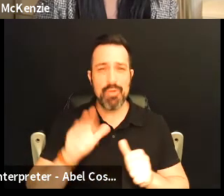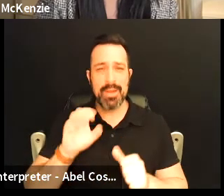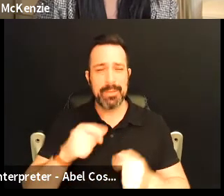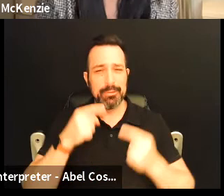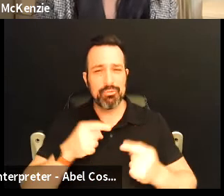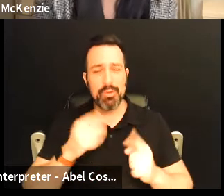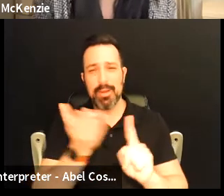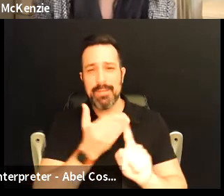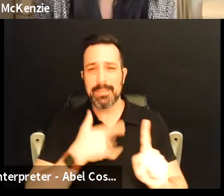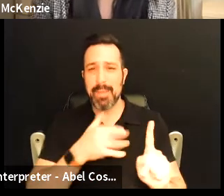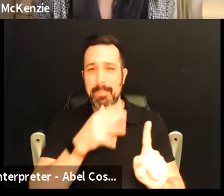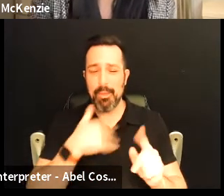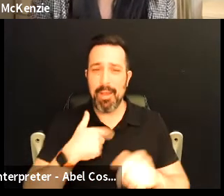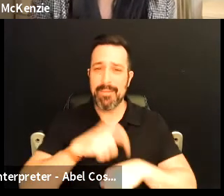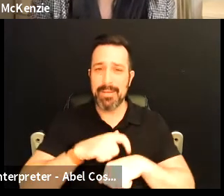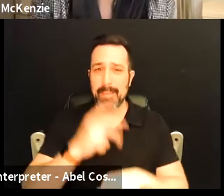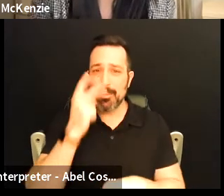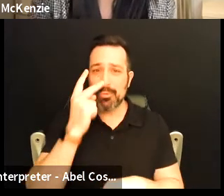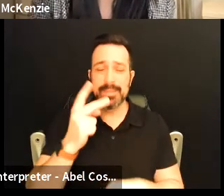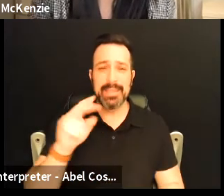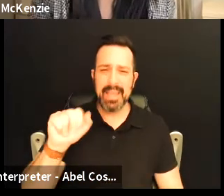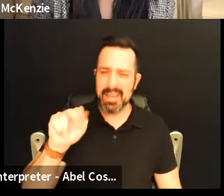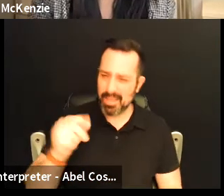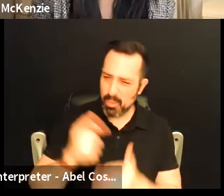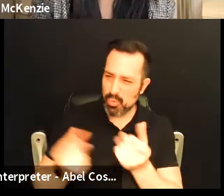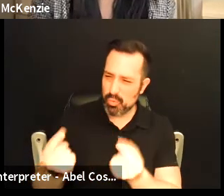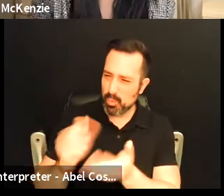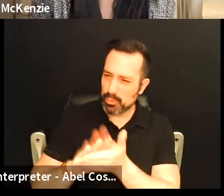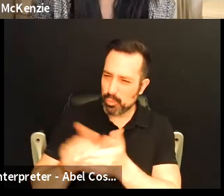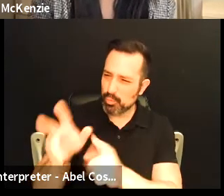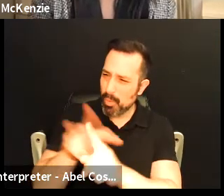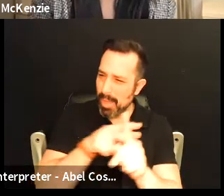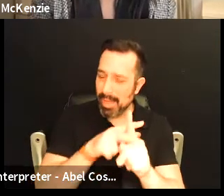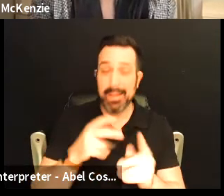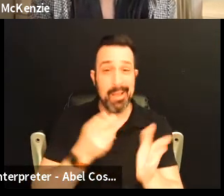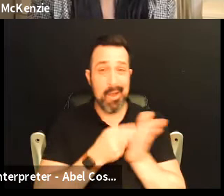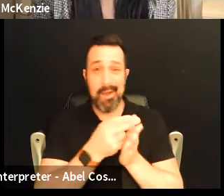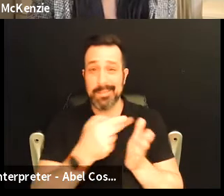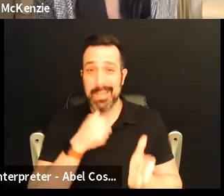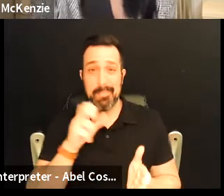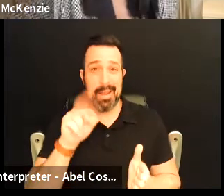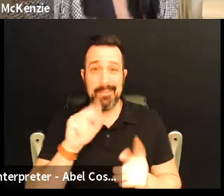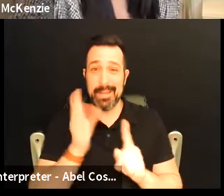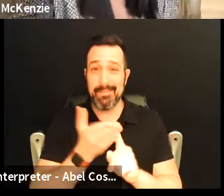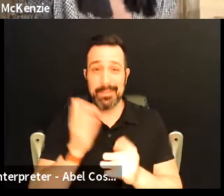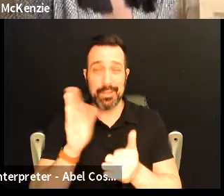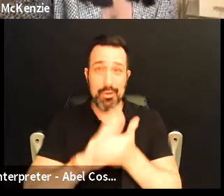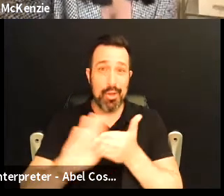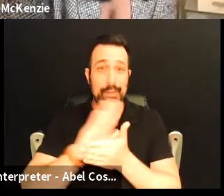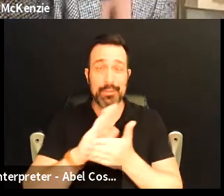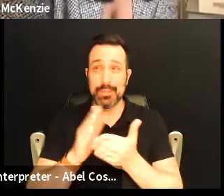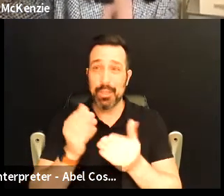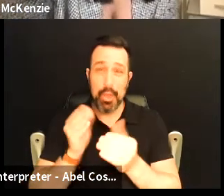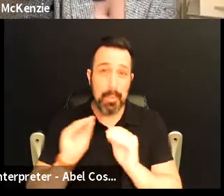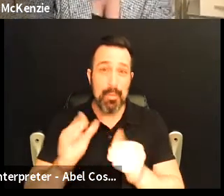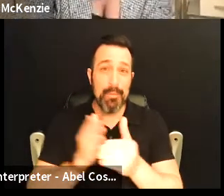convince my mama that I still got time to see Nathan what you trying to do what schools are you applying to honestly I'm not even convinced the college is the move through these